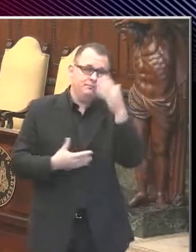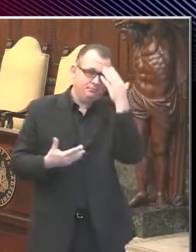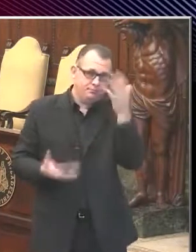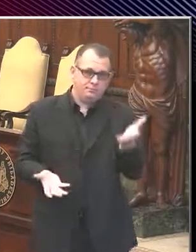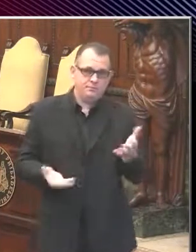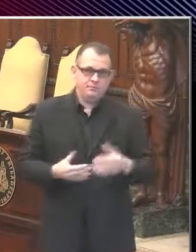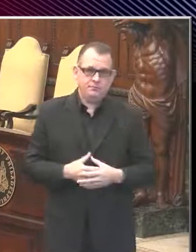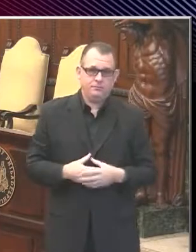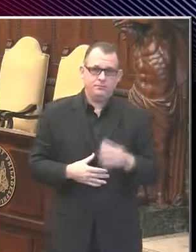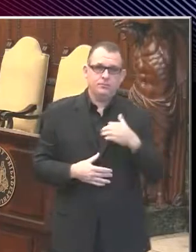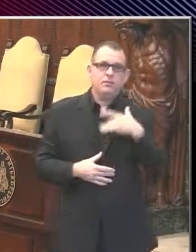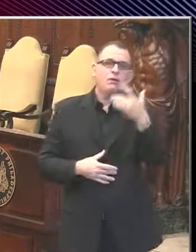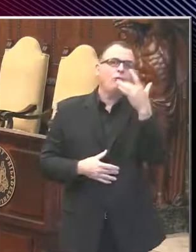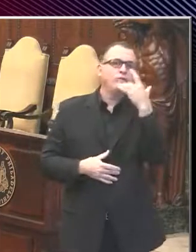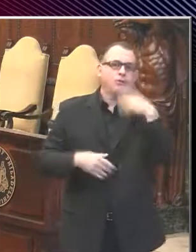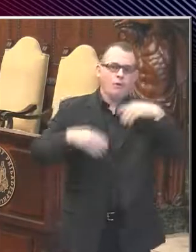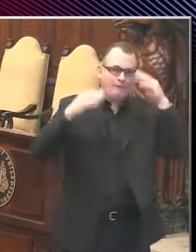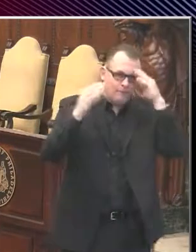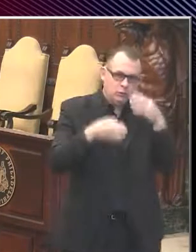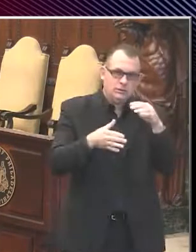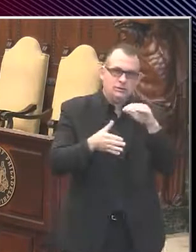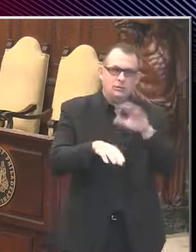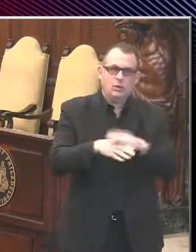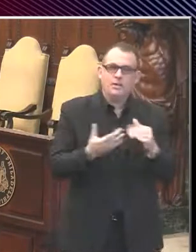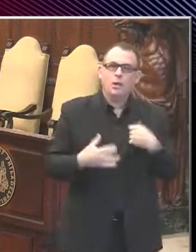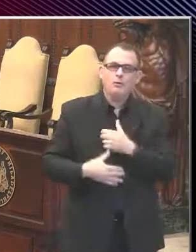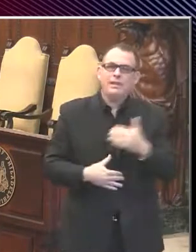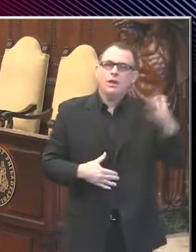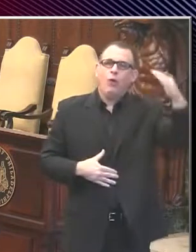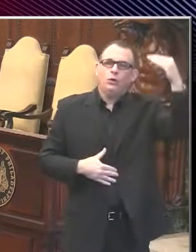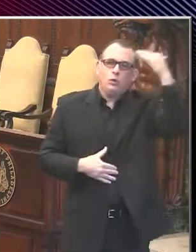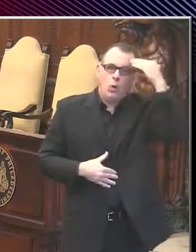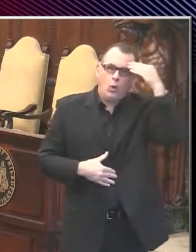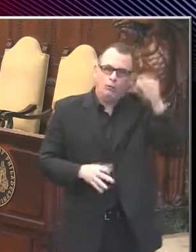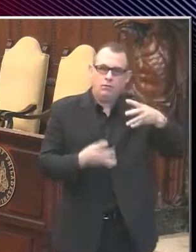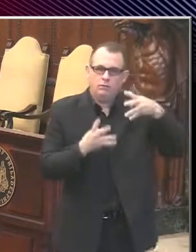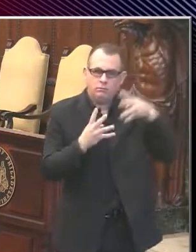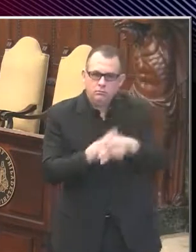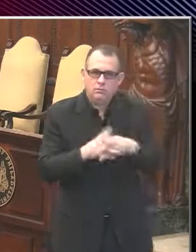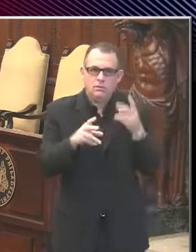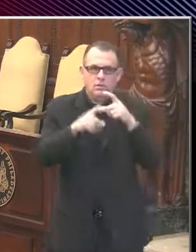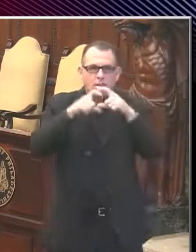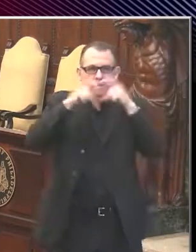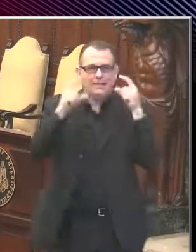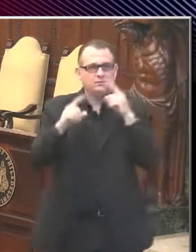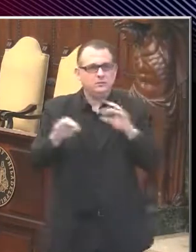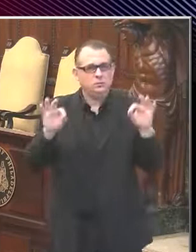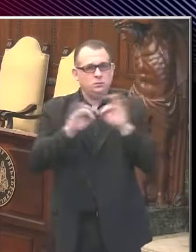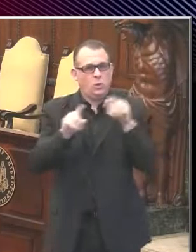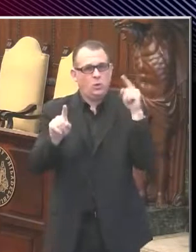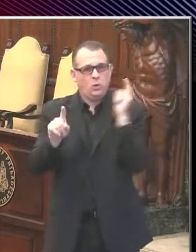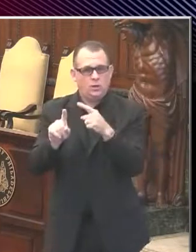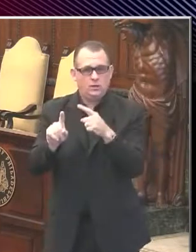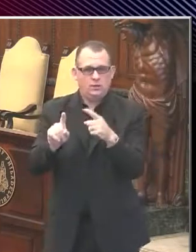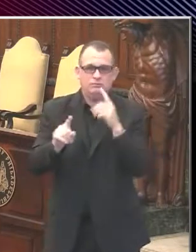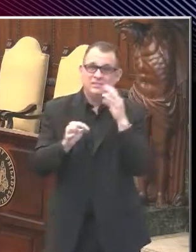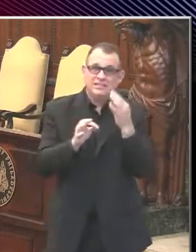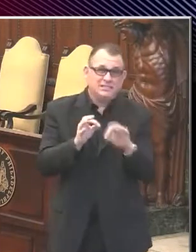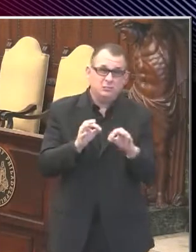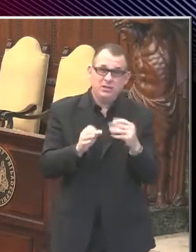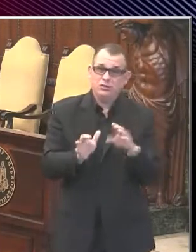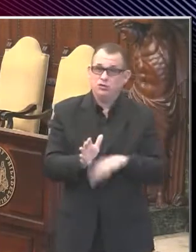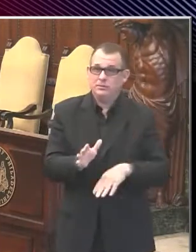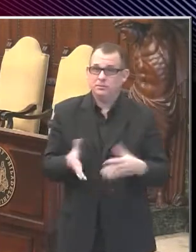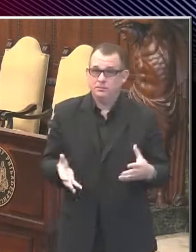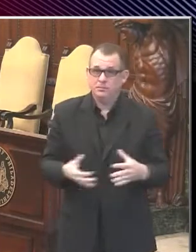we know are going to make a difference, which is masks. That's very simple and very cheap. Thank you. All right. Thank you, Martin. Let's go now to Laura